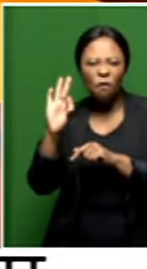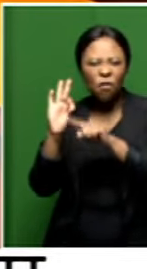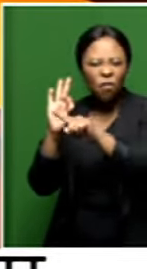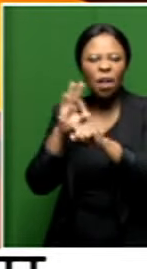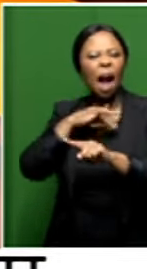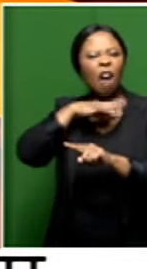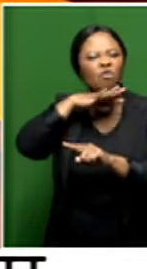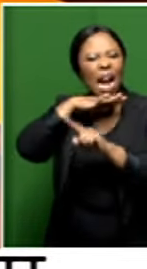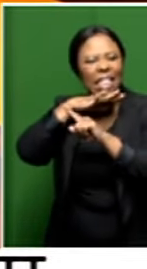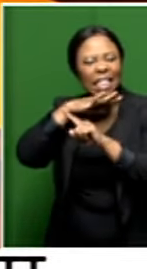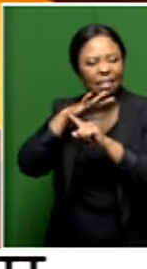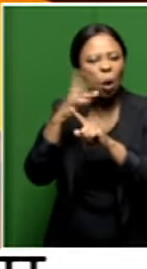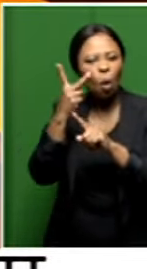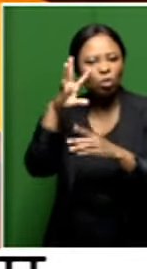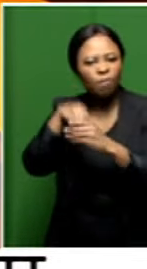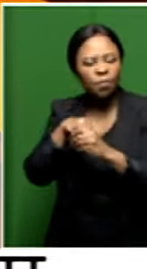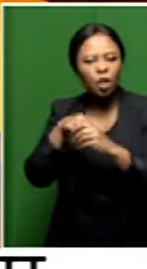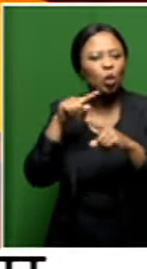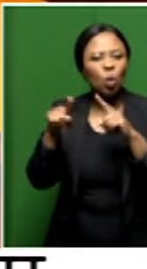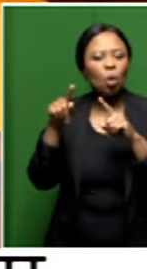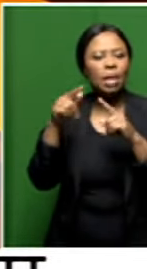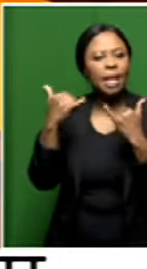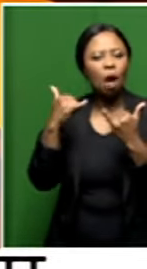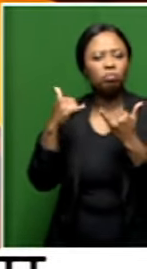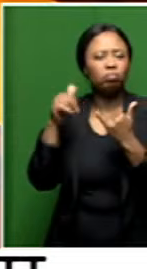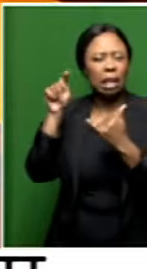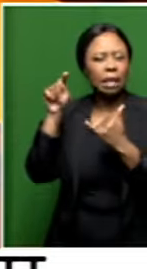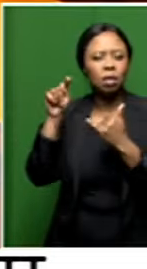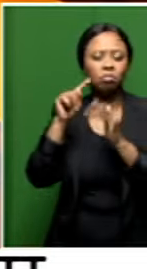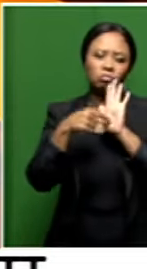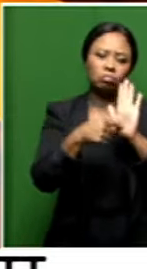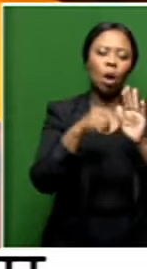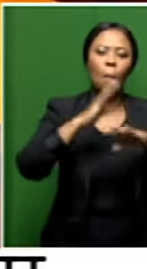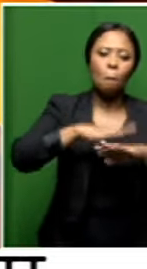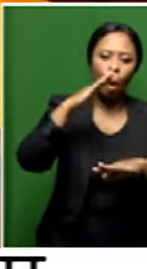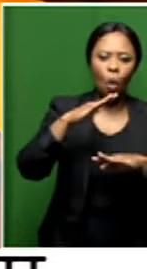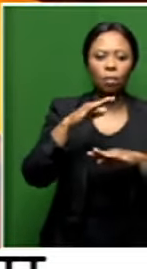Afrikaans is being touched there. But what other issues does he highlight in word woes?